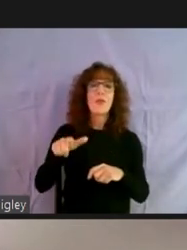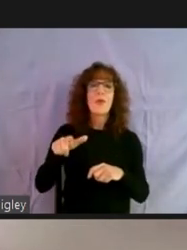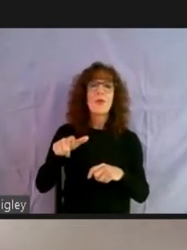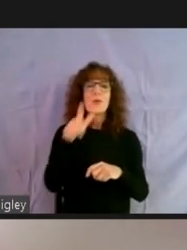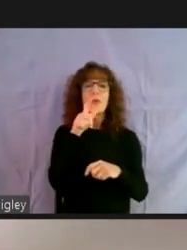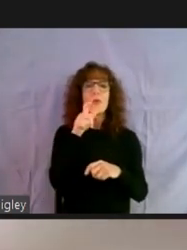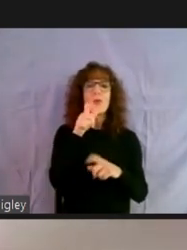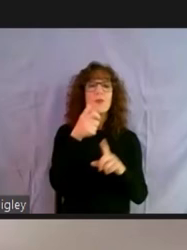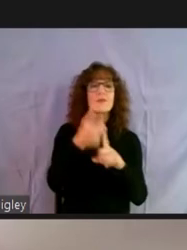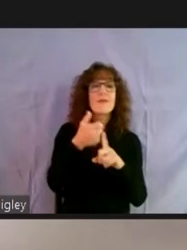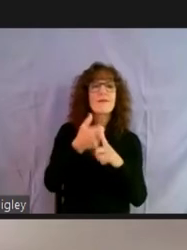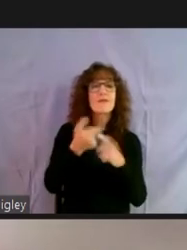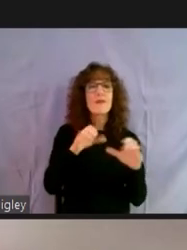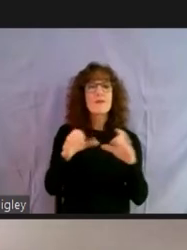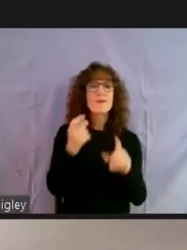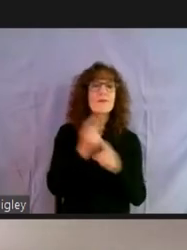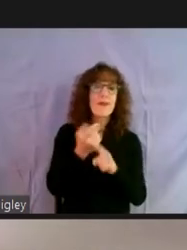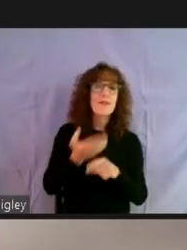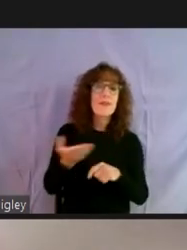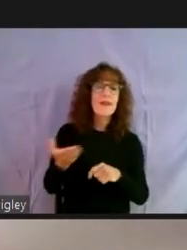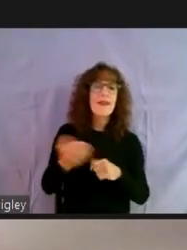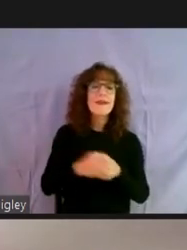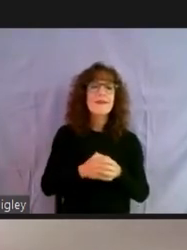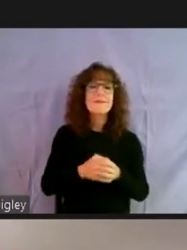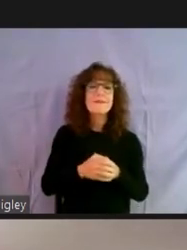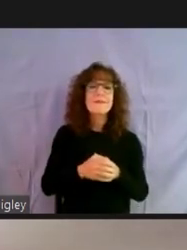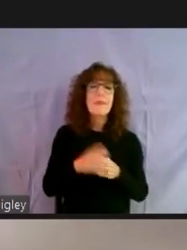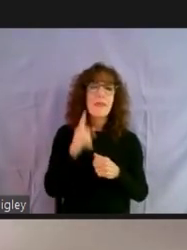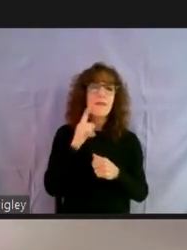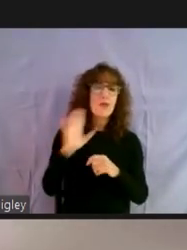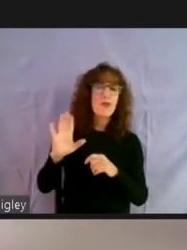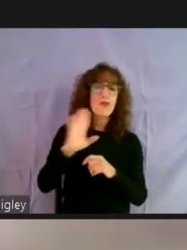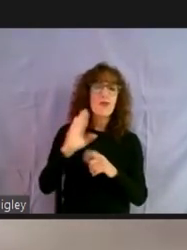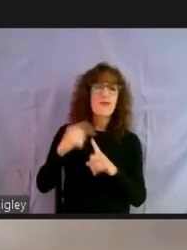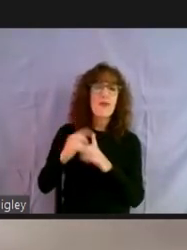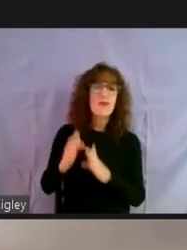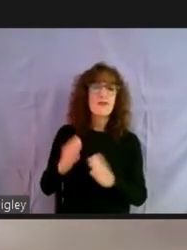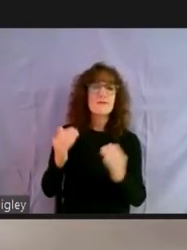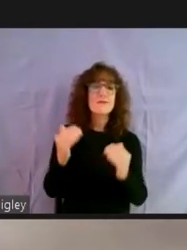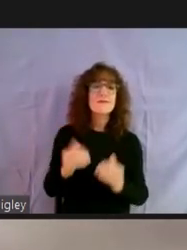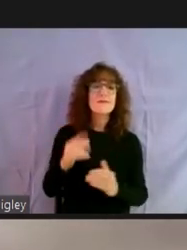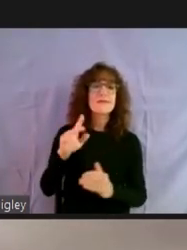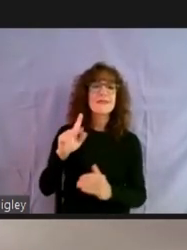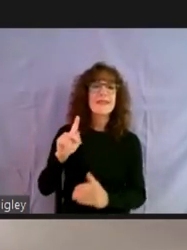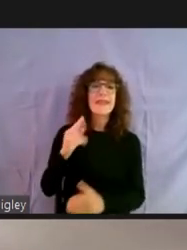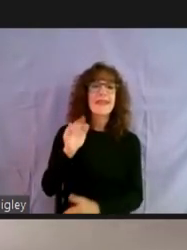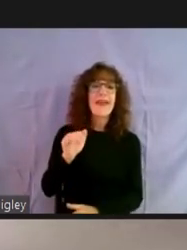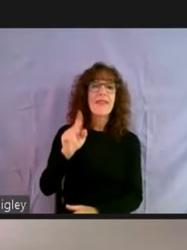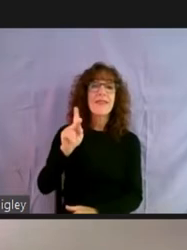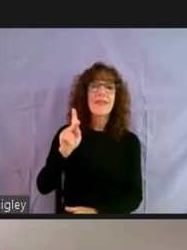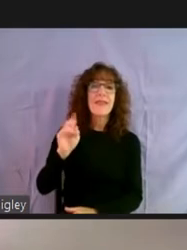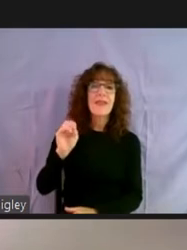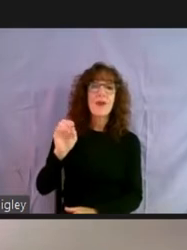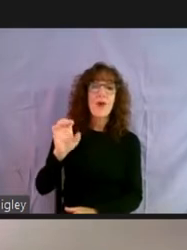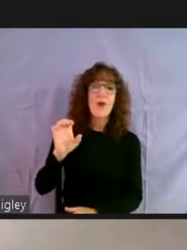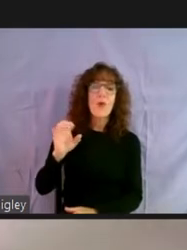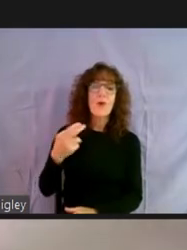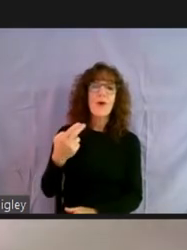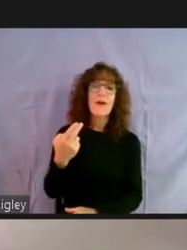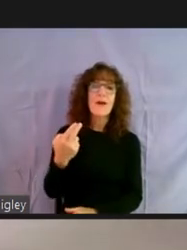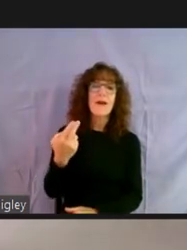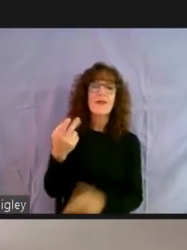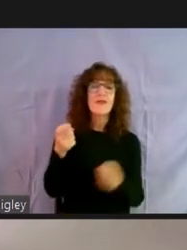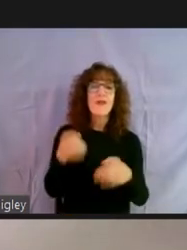trying to, trying to do the right thing, um, for the tenants. And we have our own Kathy Koch, who is the director of Anne Arundel